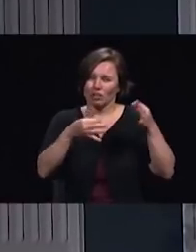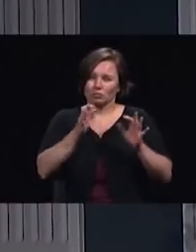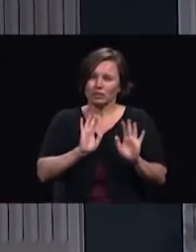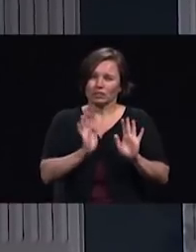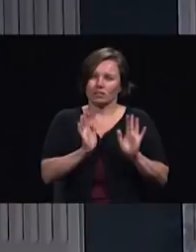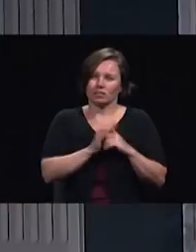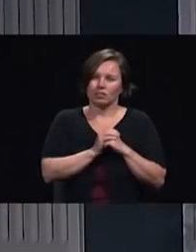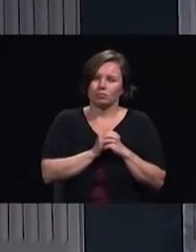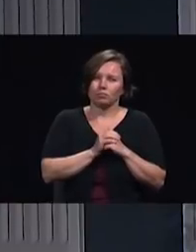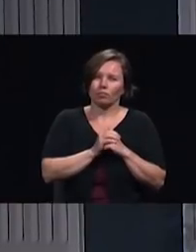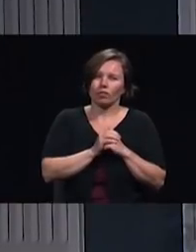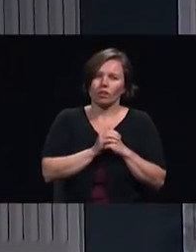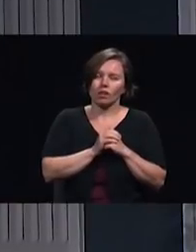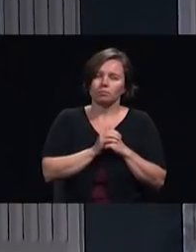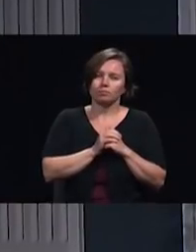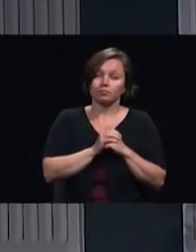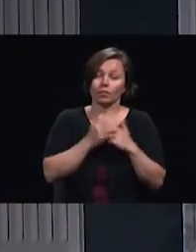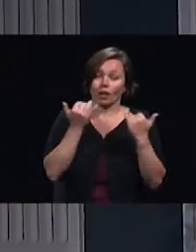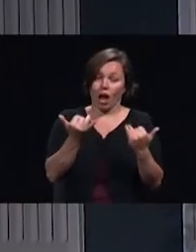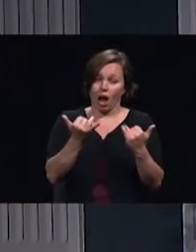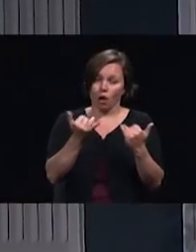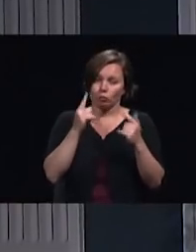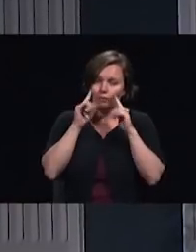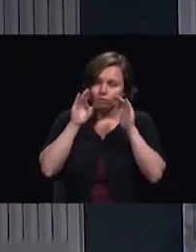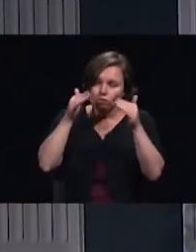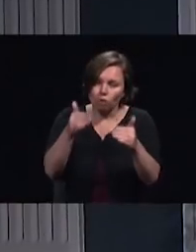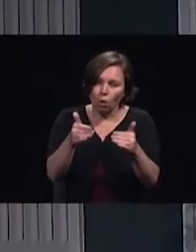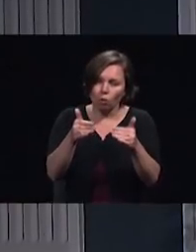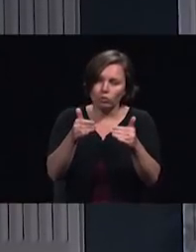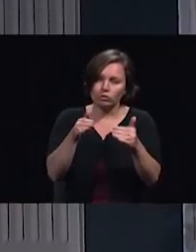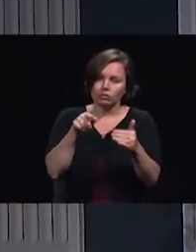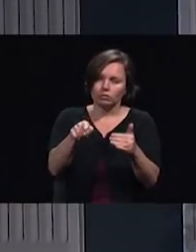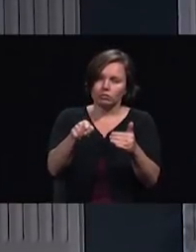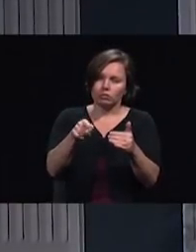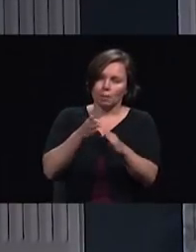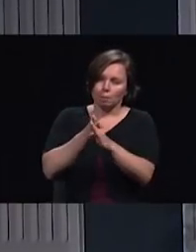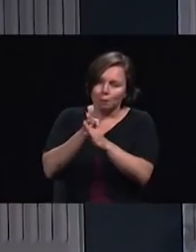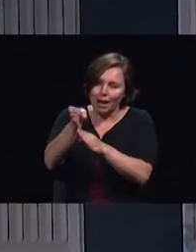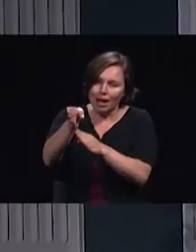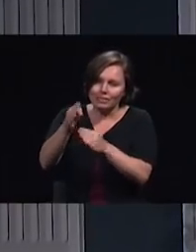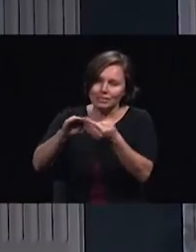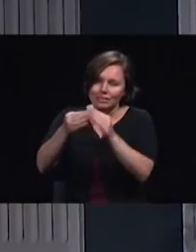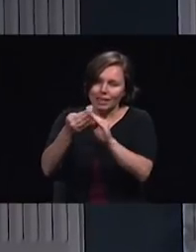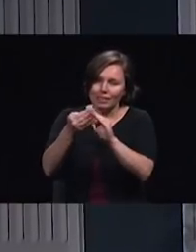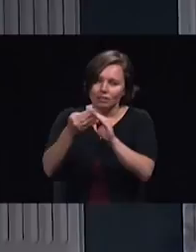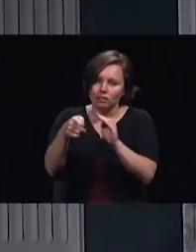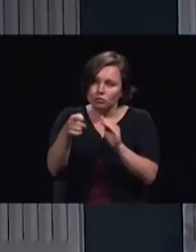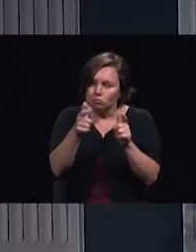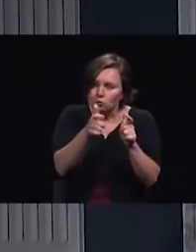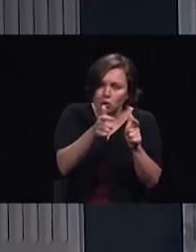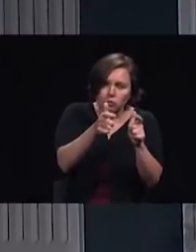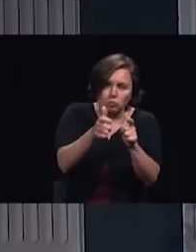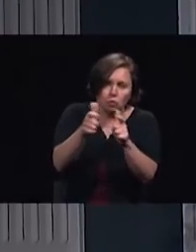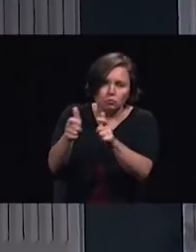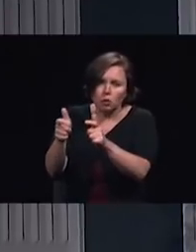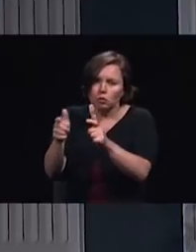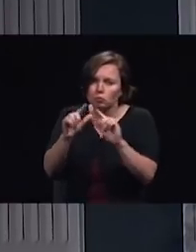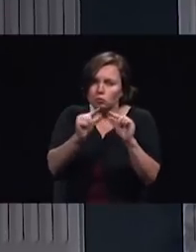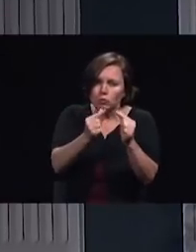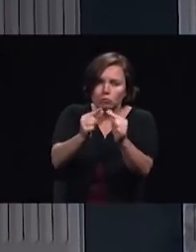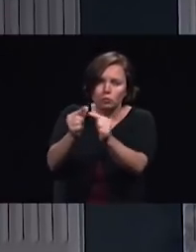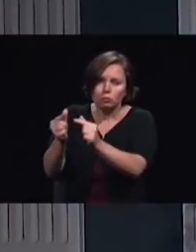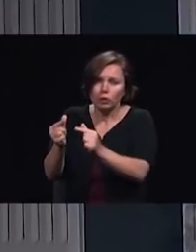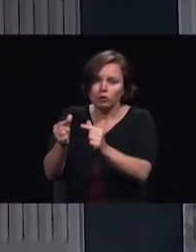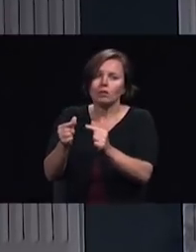to be created in the principal cities many small centers must be established rather than a few large centers let missionaries be